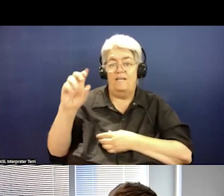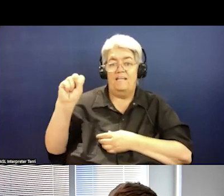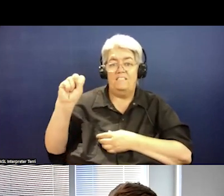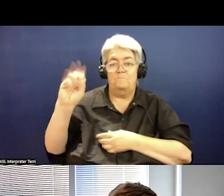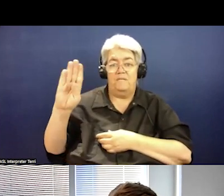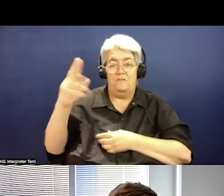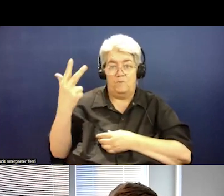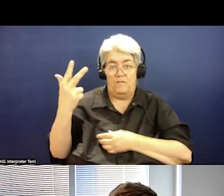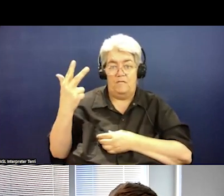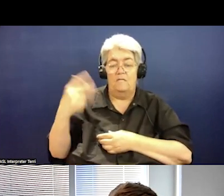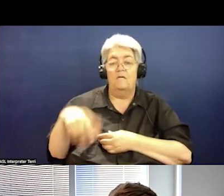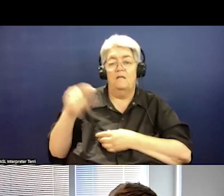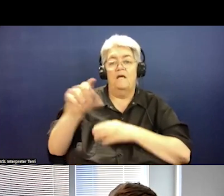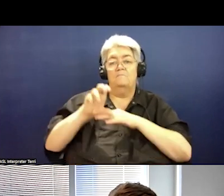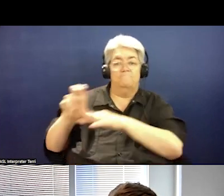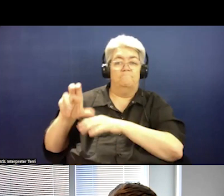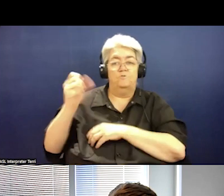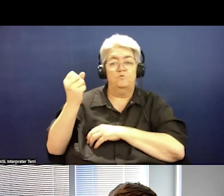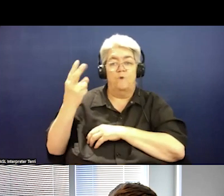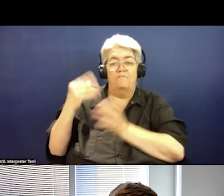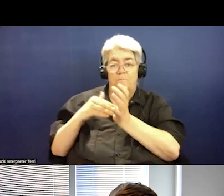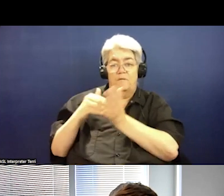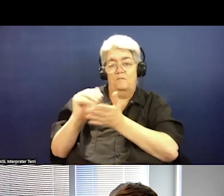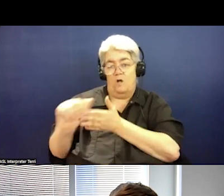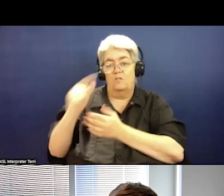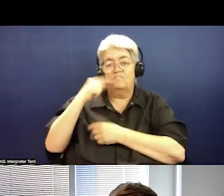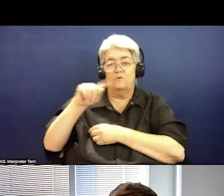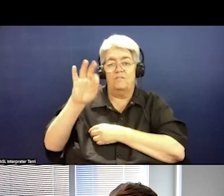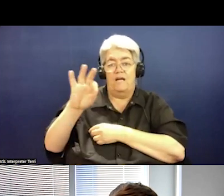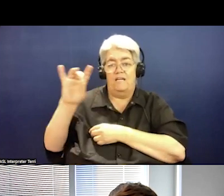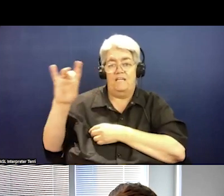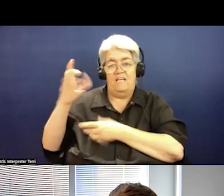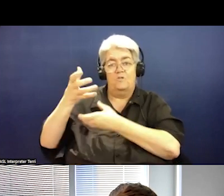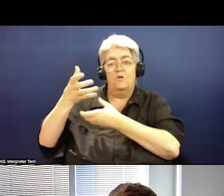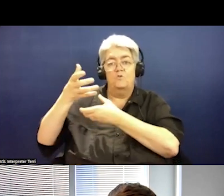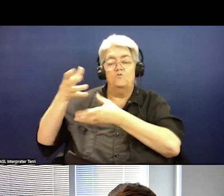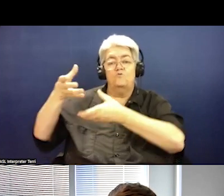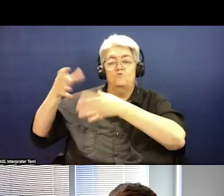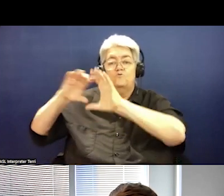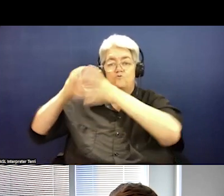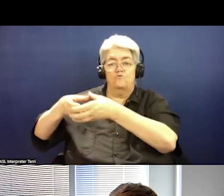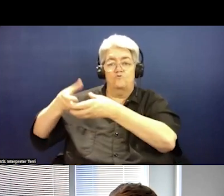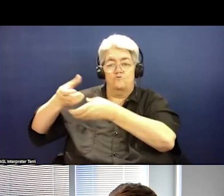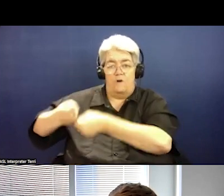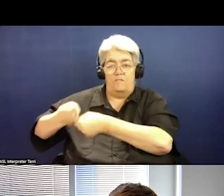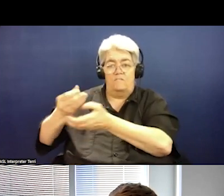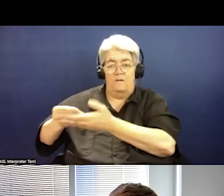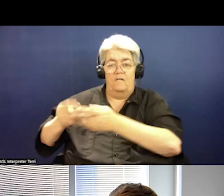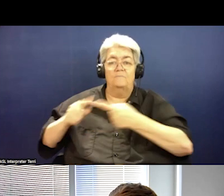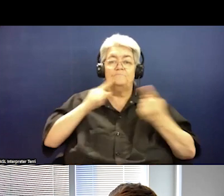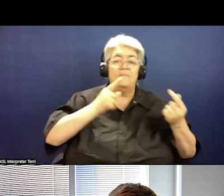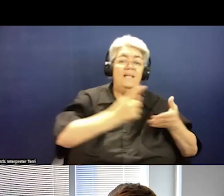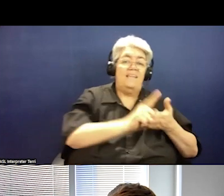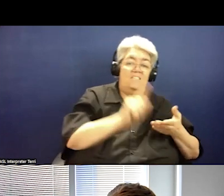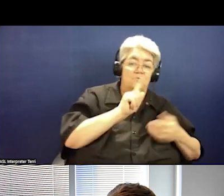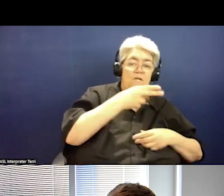um, that would appropriate $12 million to the state's, uh, 988 trust fund. Um, we had a couple of hearings last week, one in Wyoming on HB